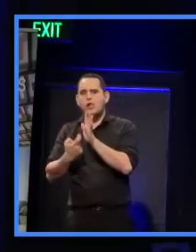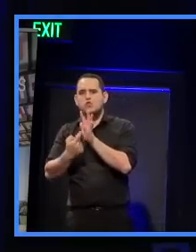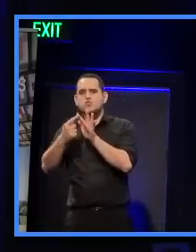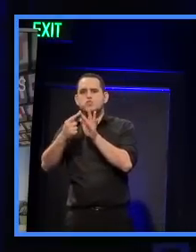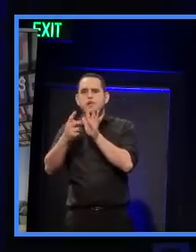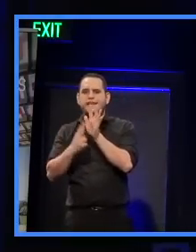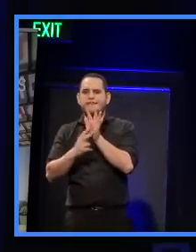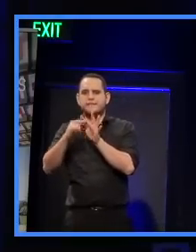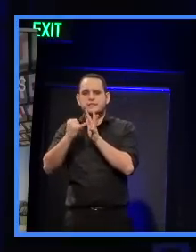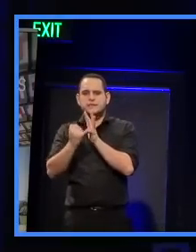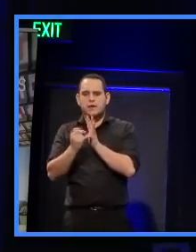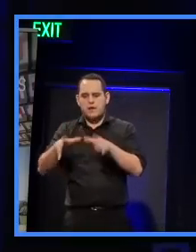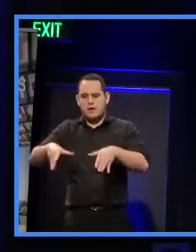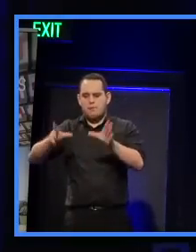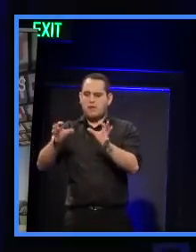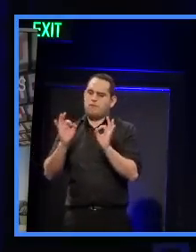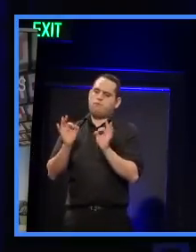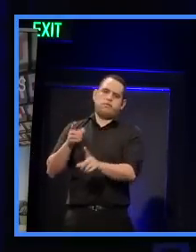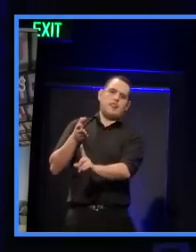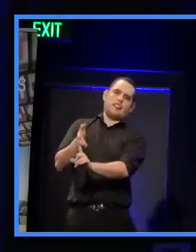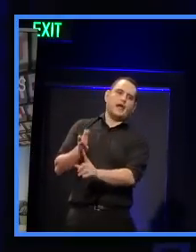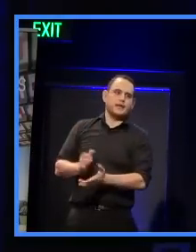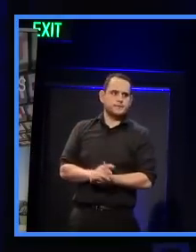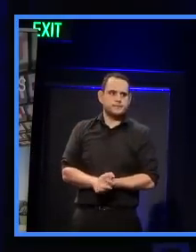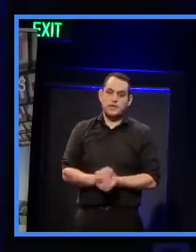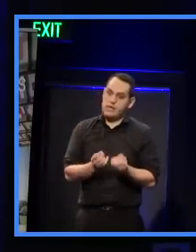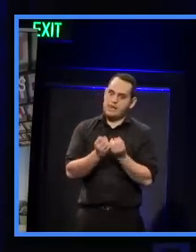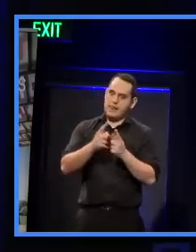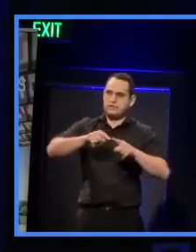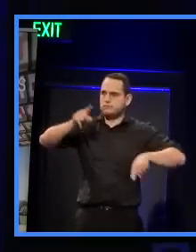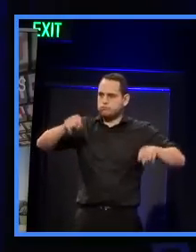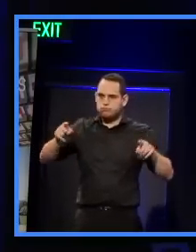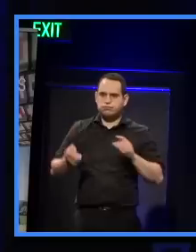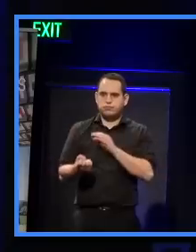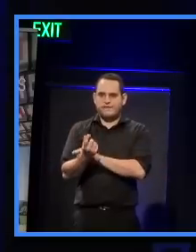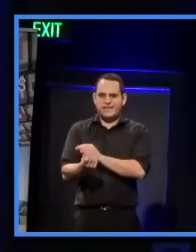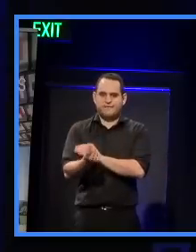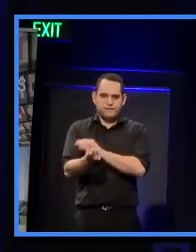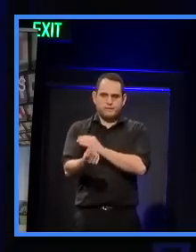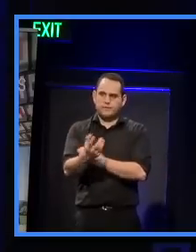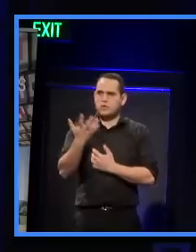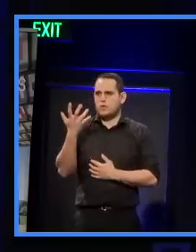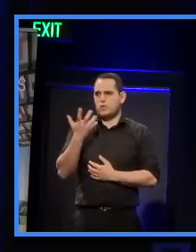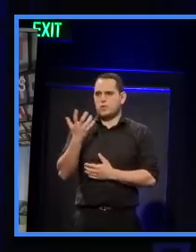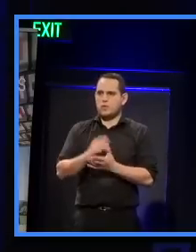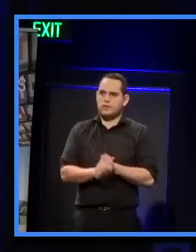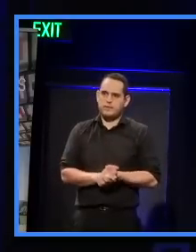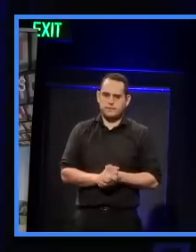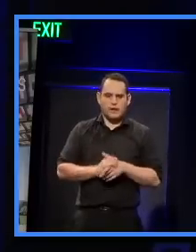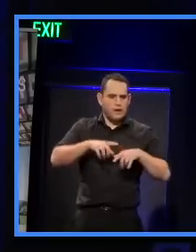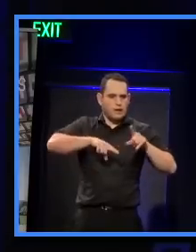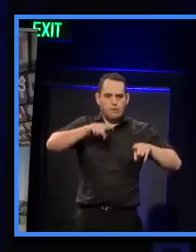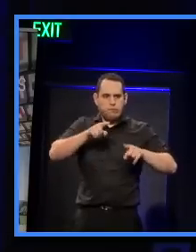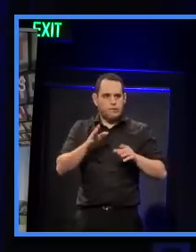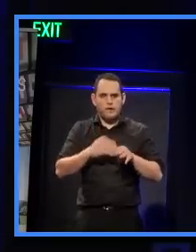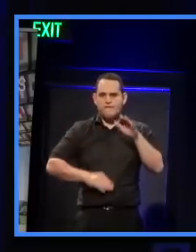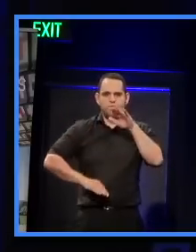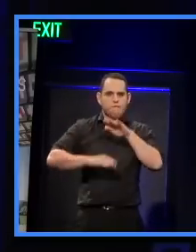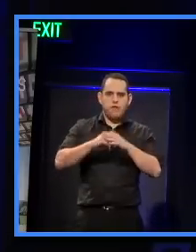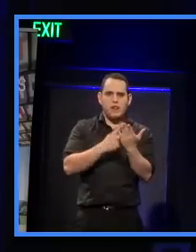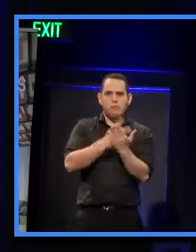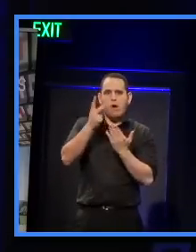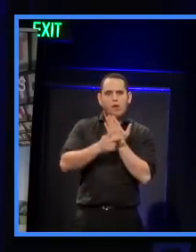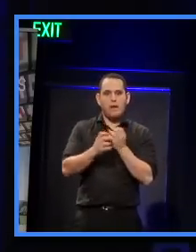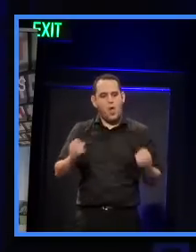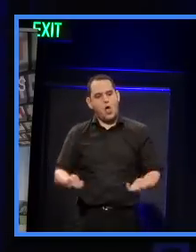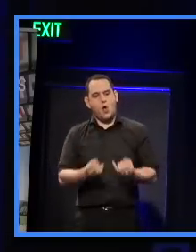a really fantastic facility. There's really too many to mention, really, but in fact, the whole week programme can be viewed on the website.